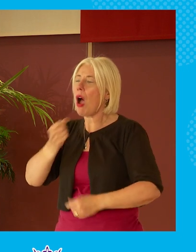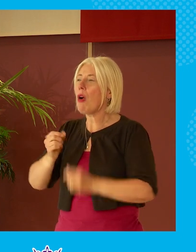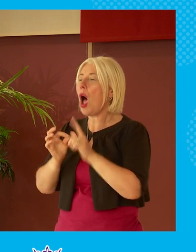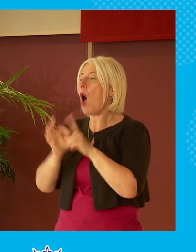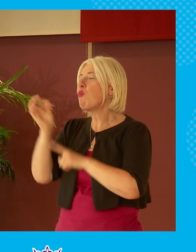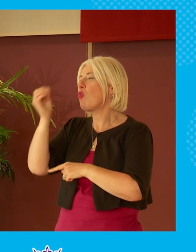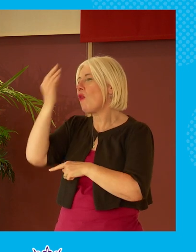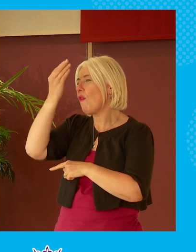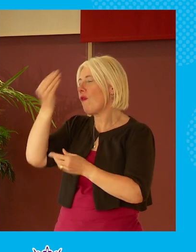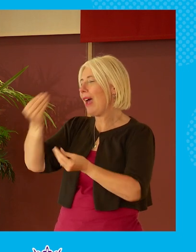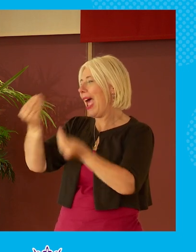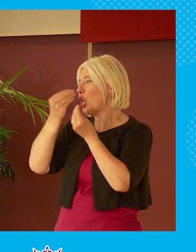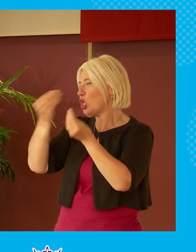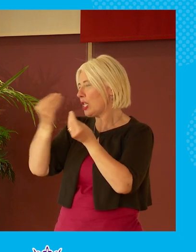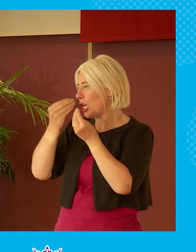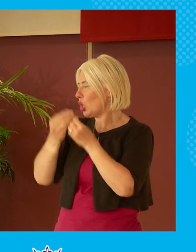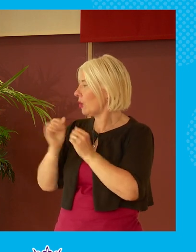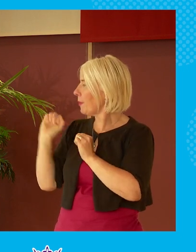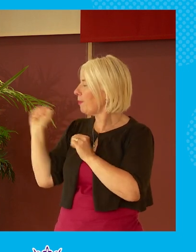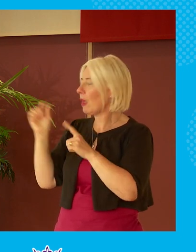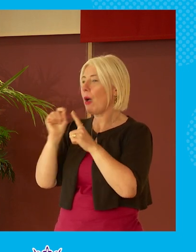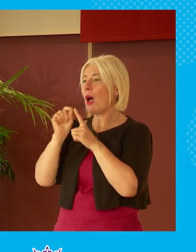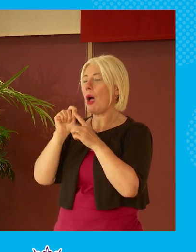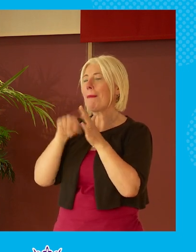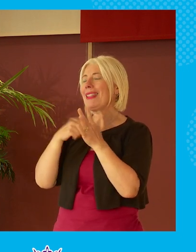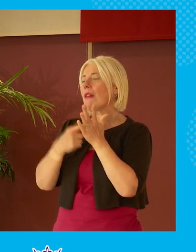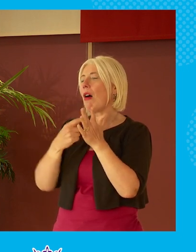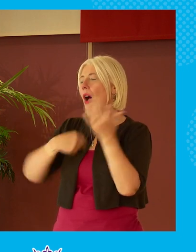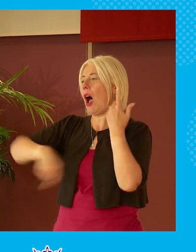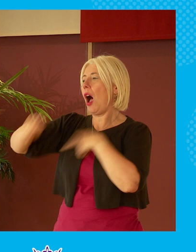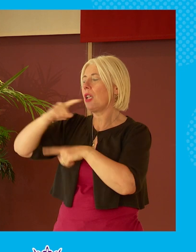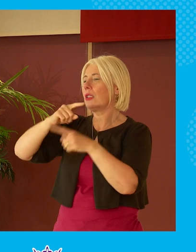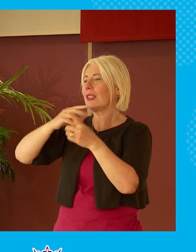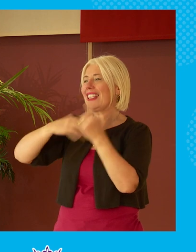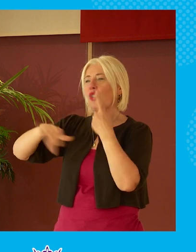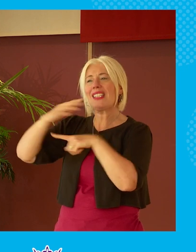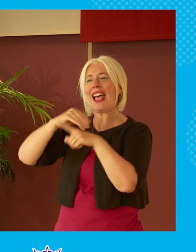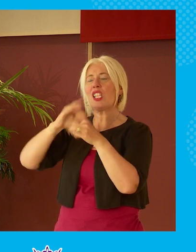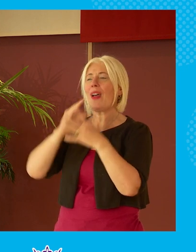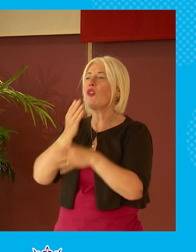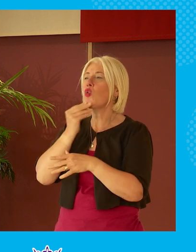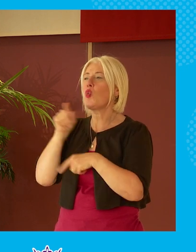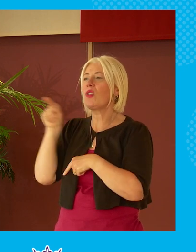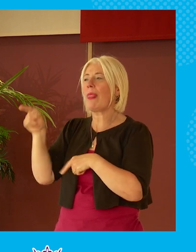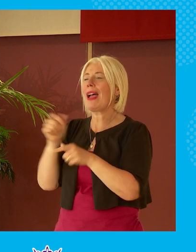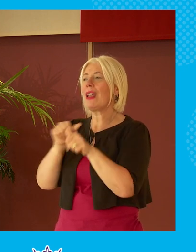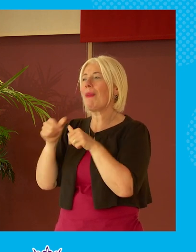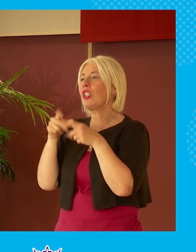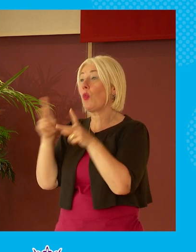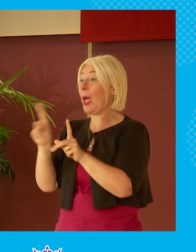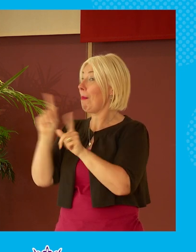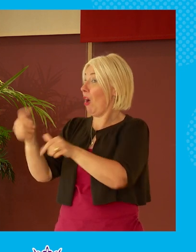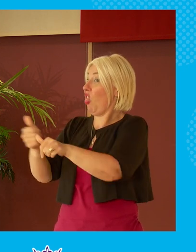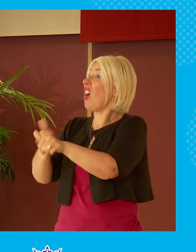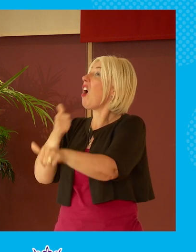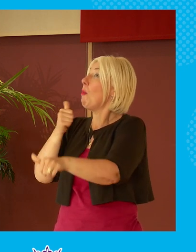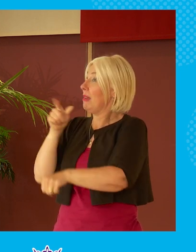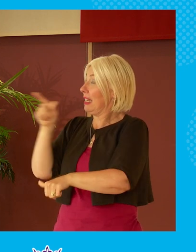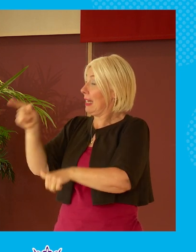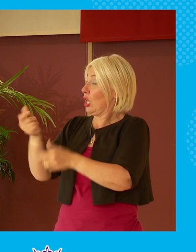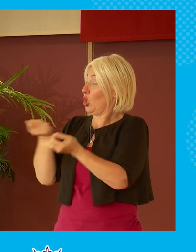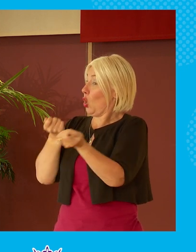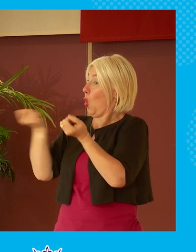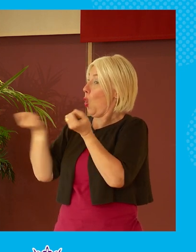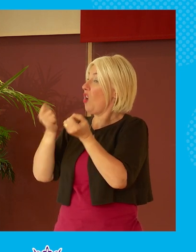so it does as peter said we have as a society have to decide and to use it better but i tell you those companies have a tremendous